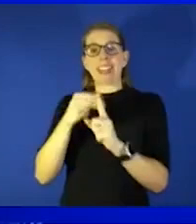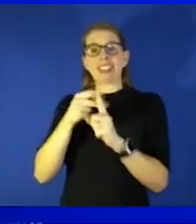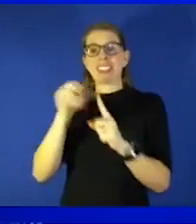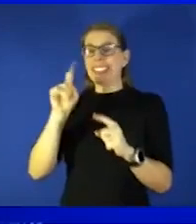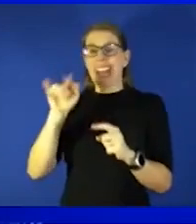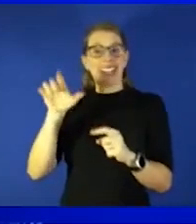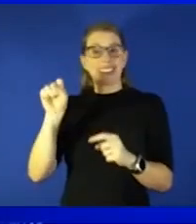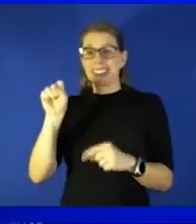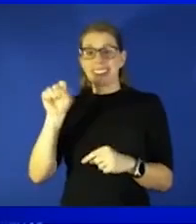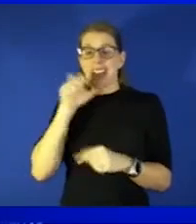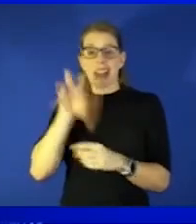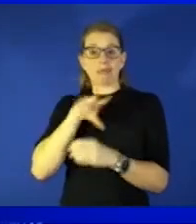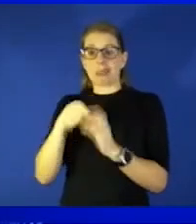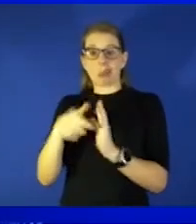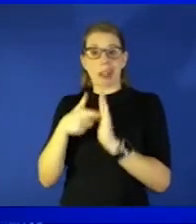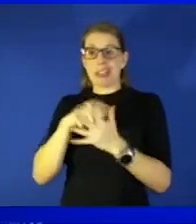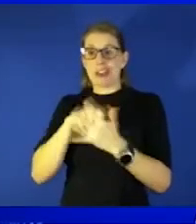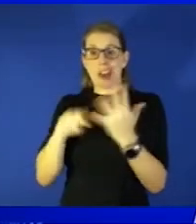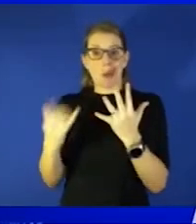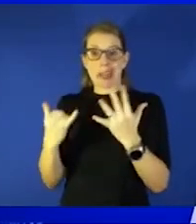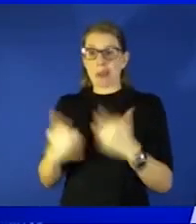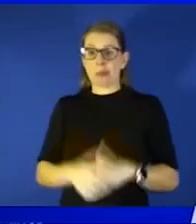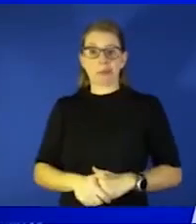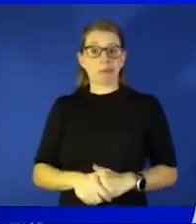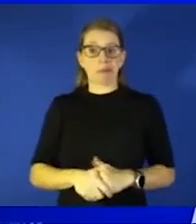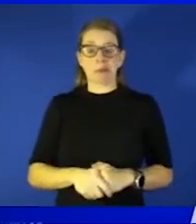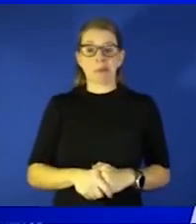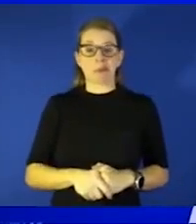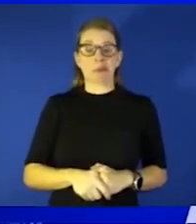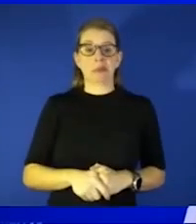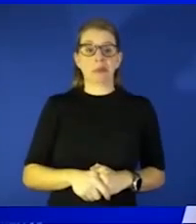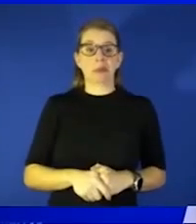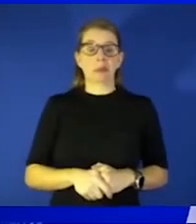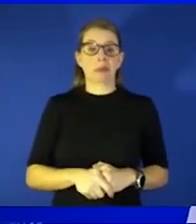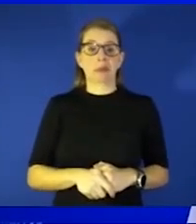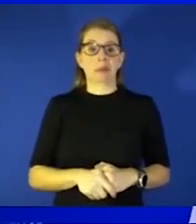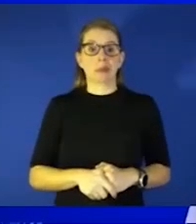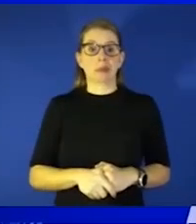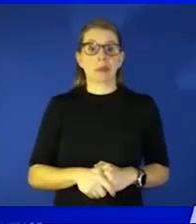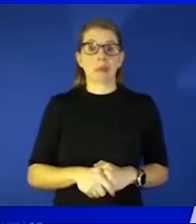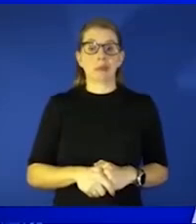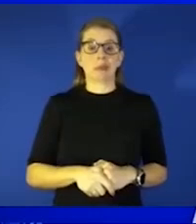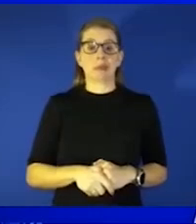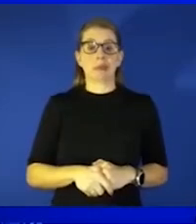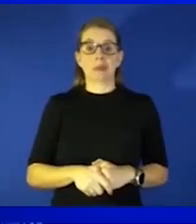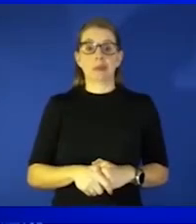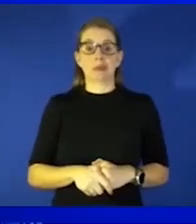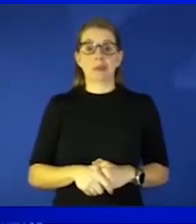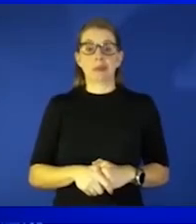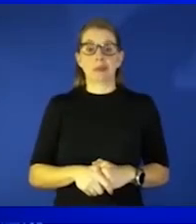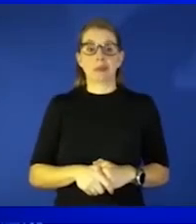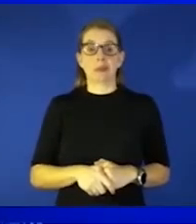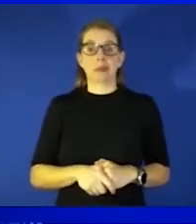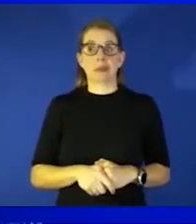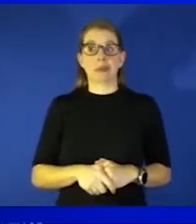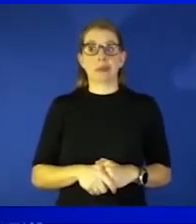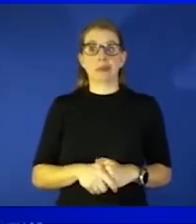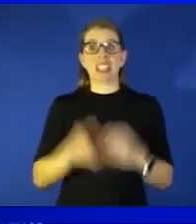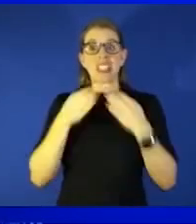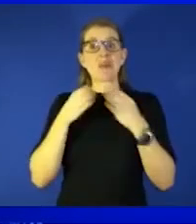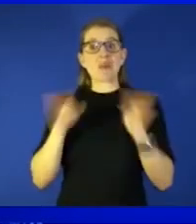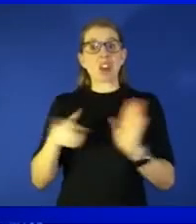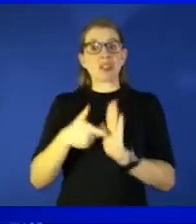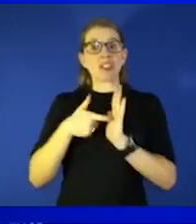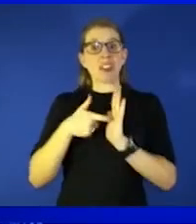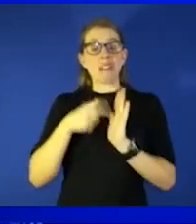criteria at this point in time so um you know there are there it is a pretty broad criteria for being